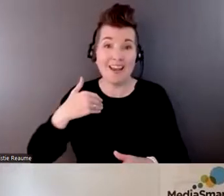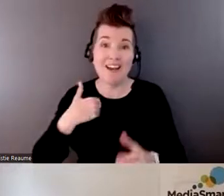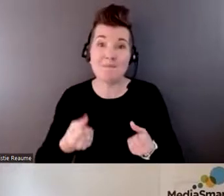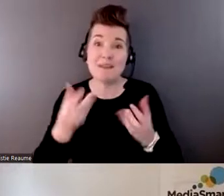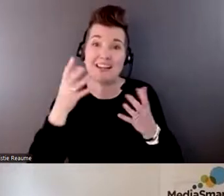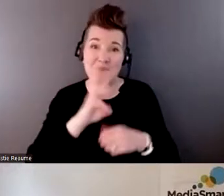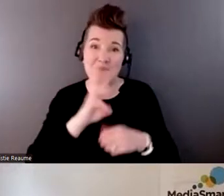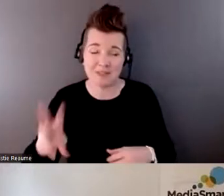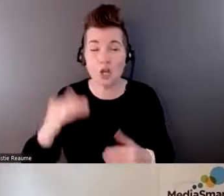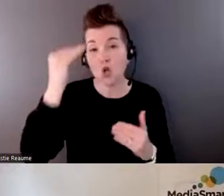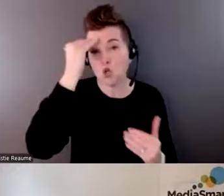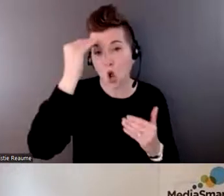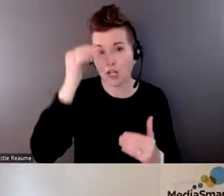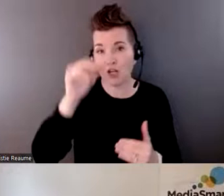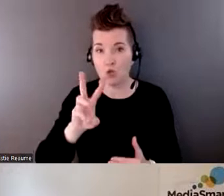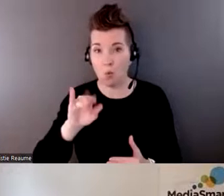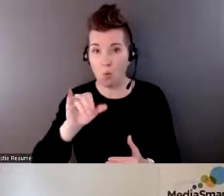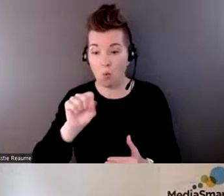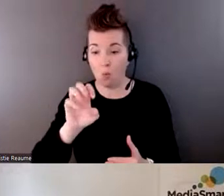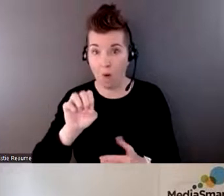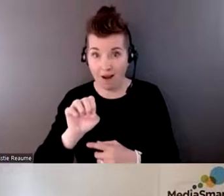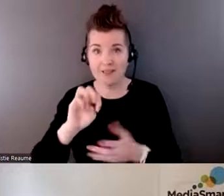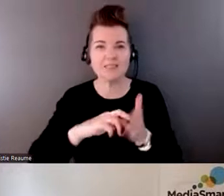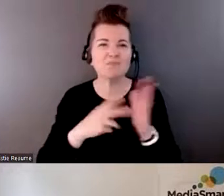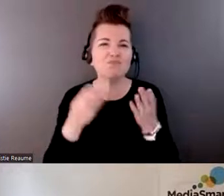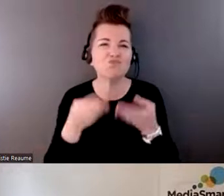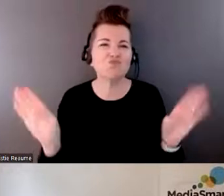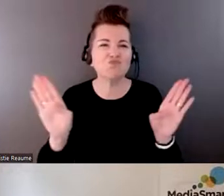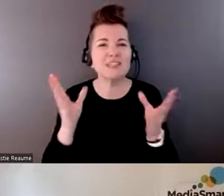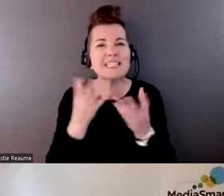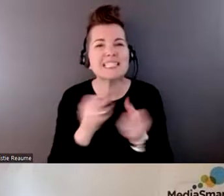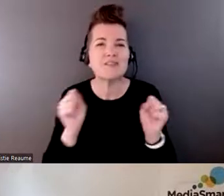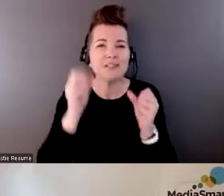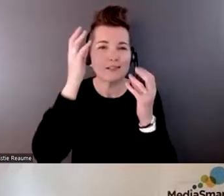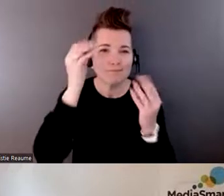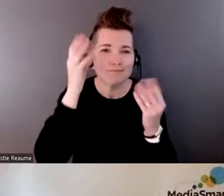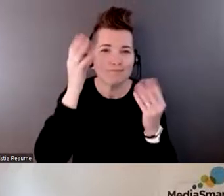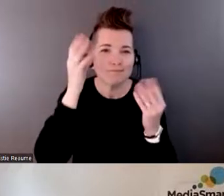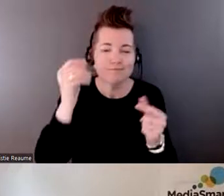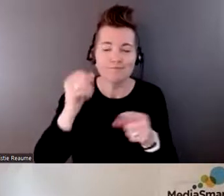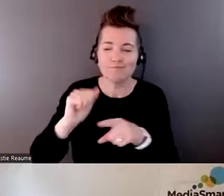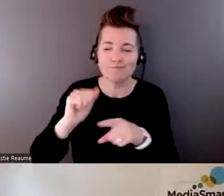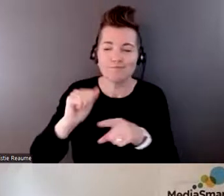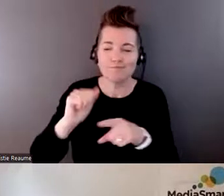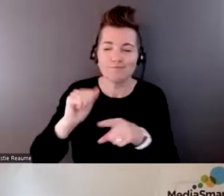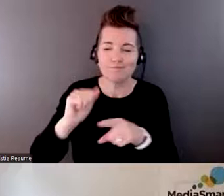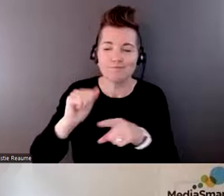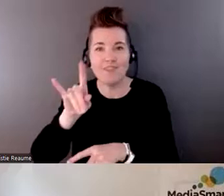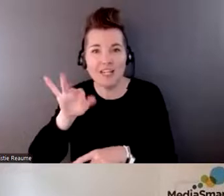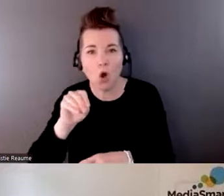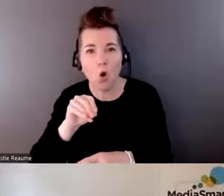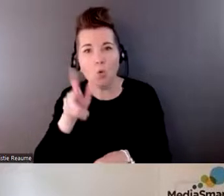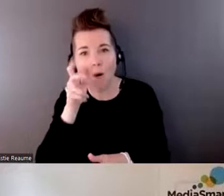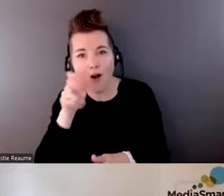kind of more general cyber safety type information. So it has, you know, training videos, it has tip sheets. They're available in multiple